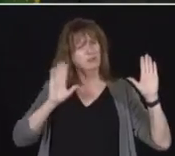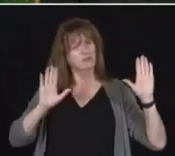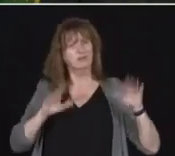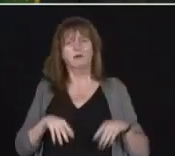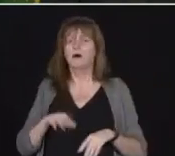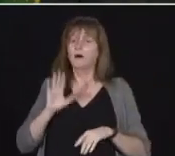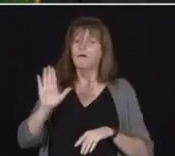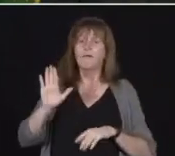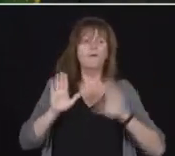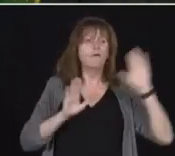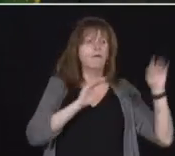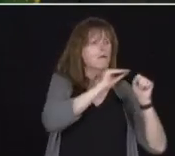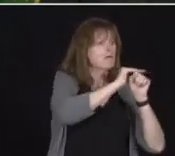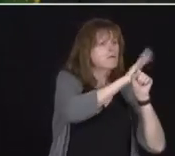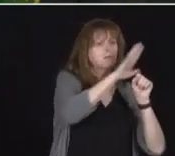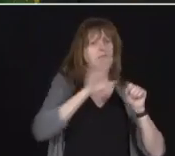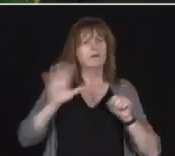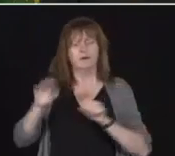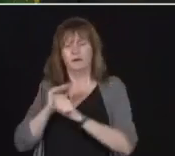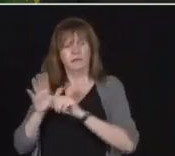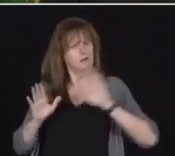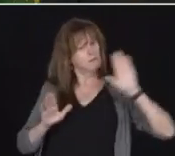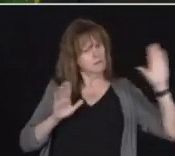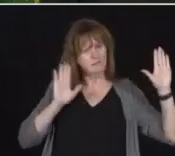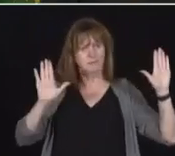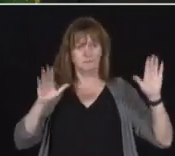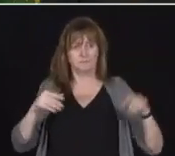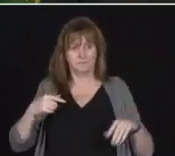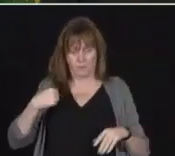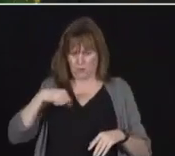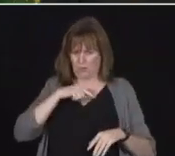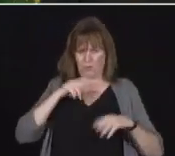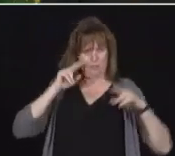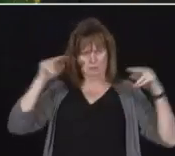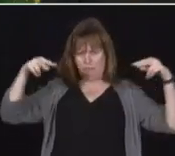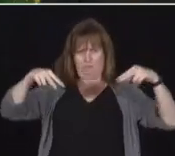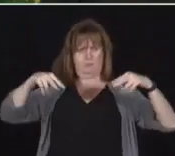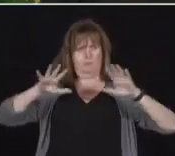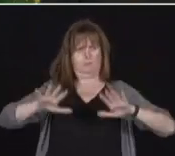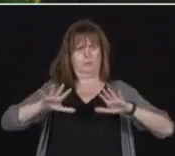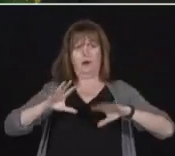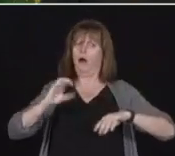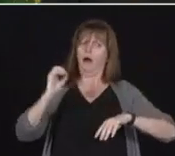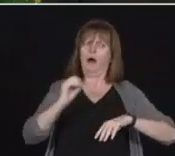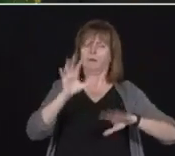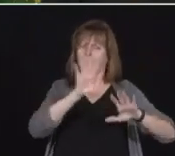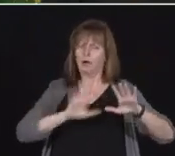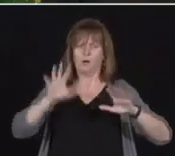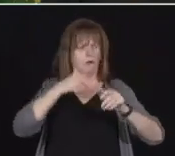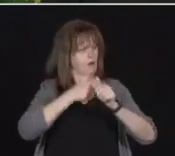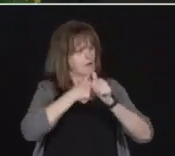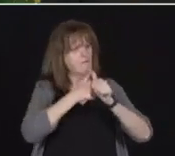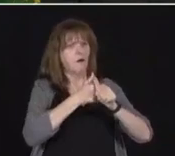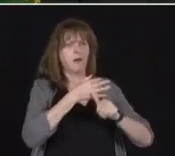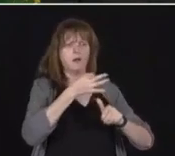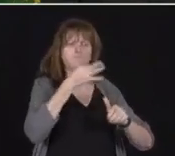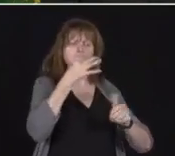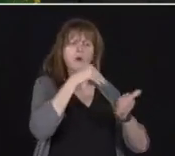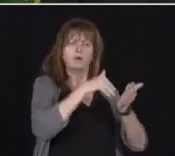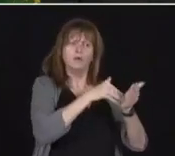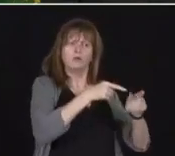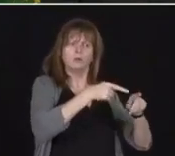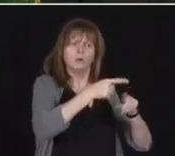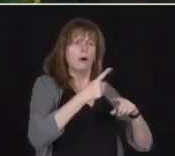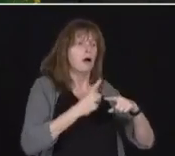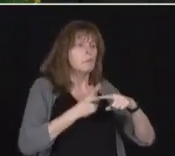We made an Ontario decision based on the best scientific and medical minds, informed by the command table, but also informed by sick kids. Really some global research,